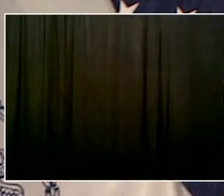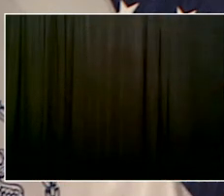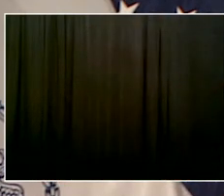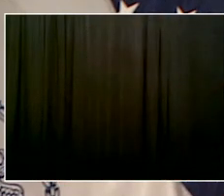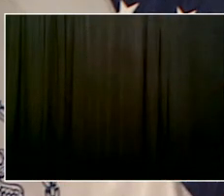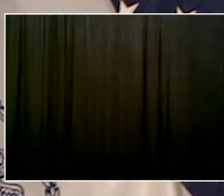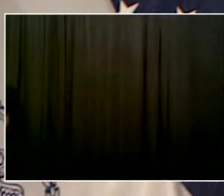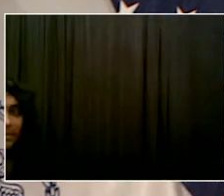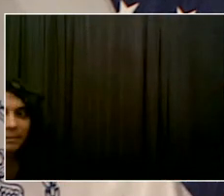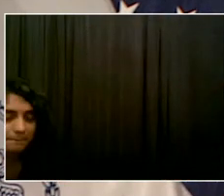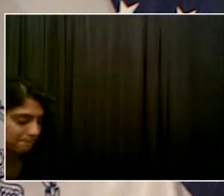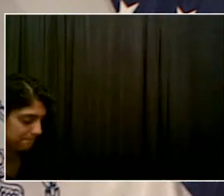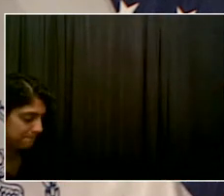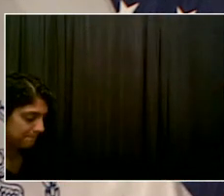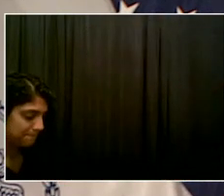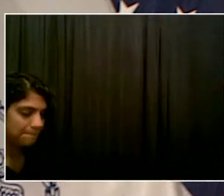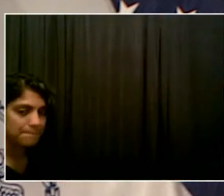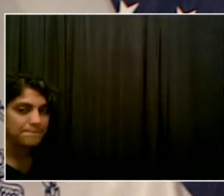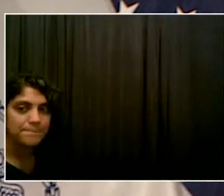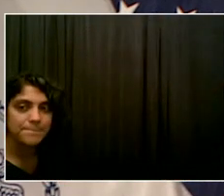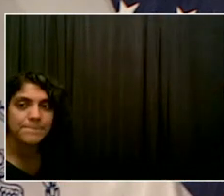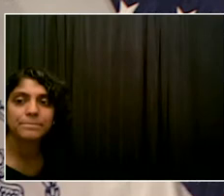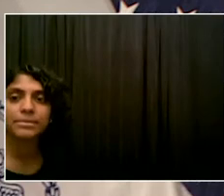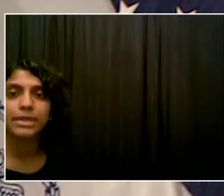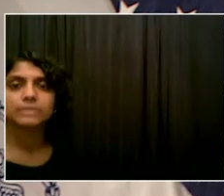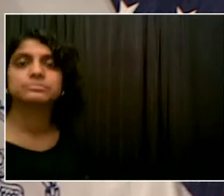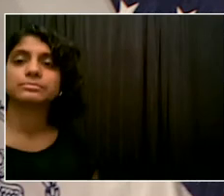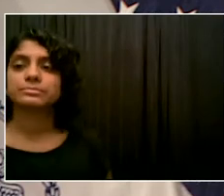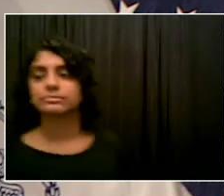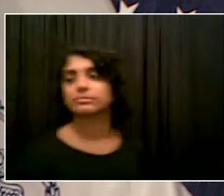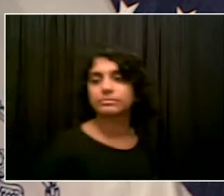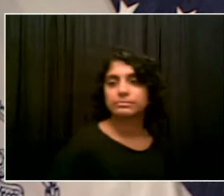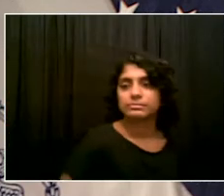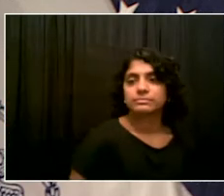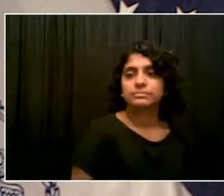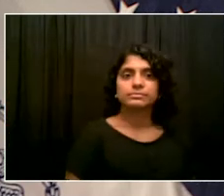bank accounts and receive critical